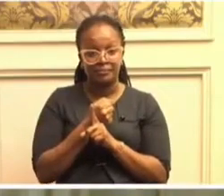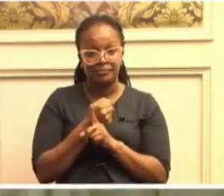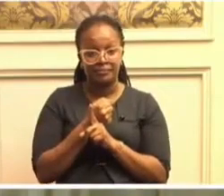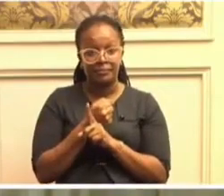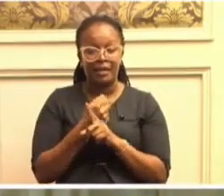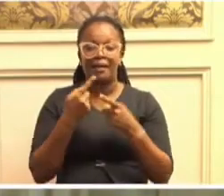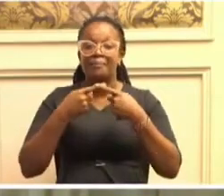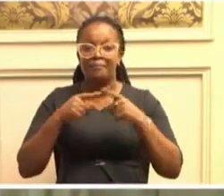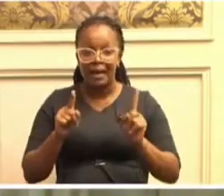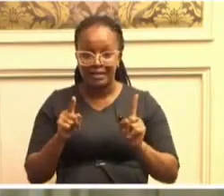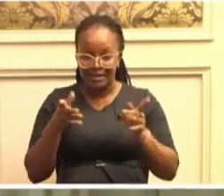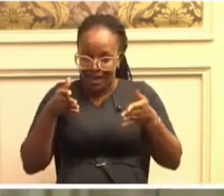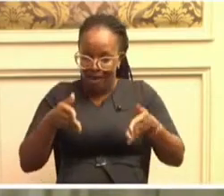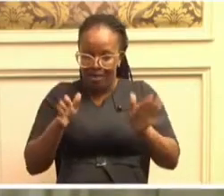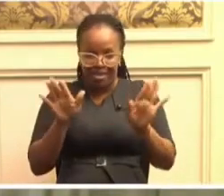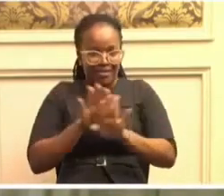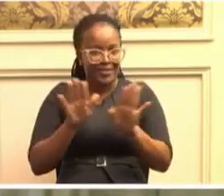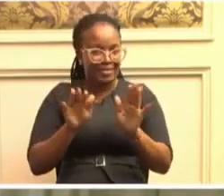But there is stability.